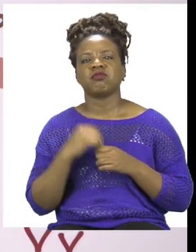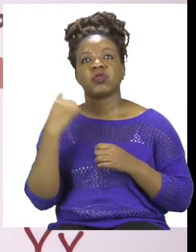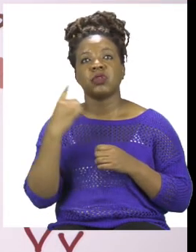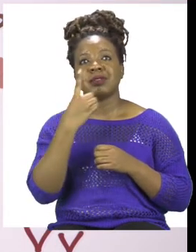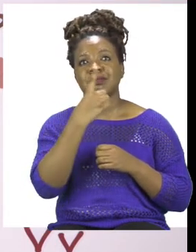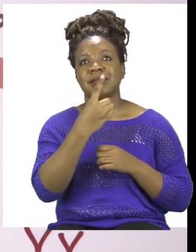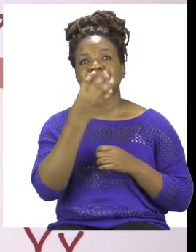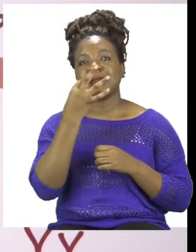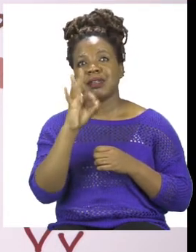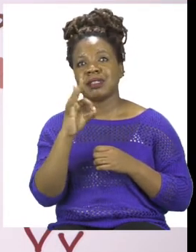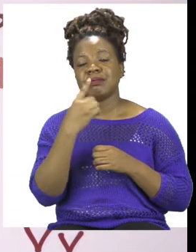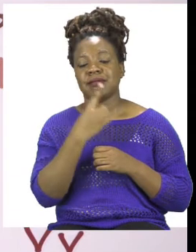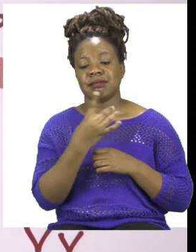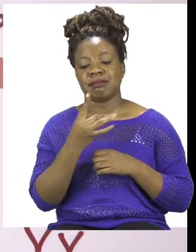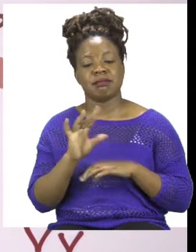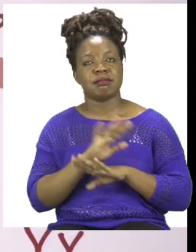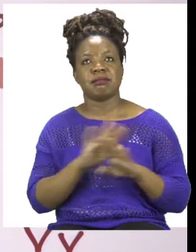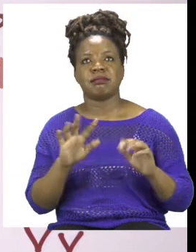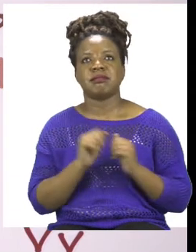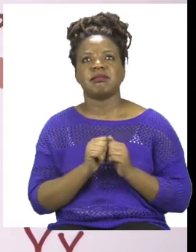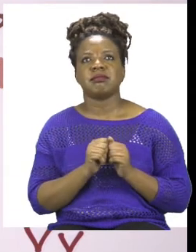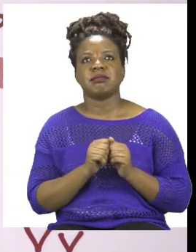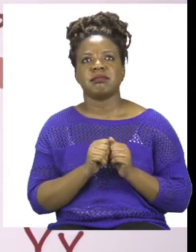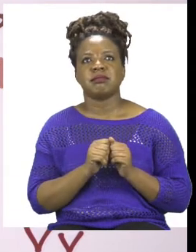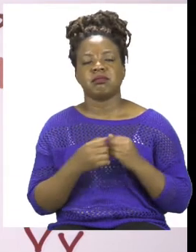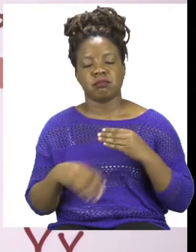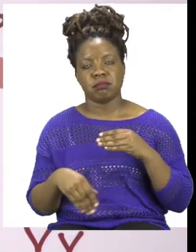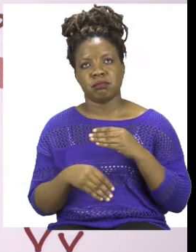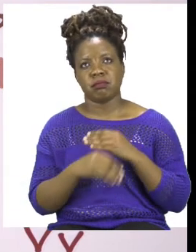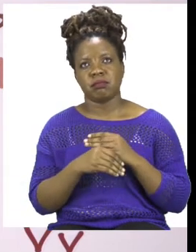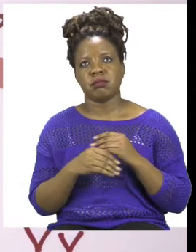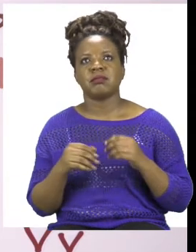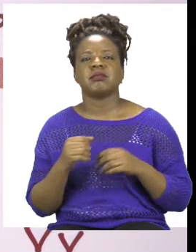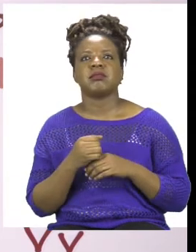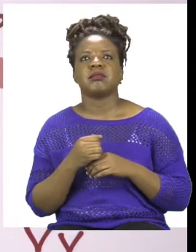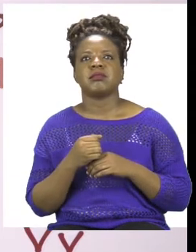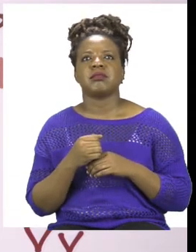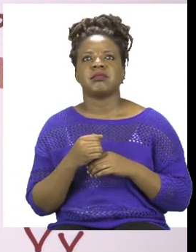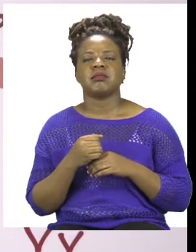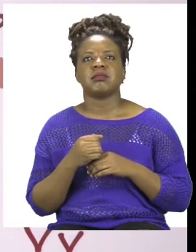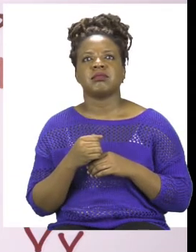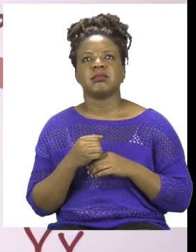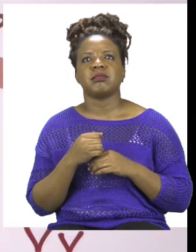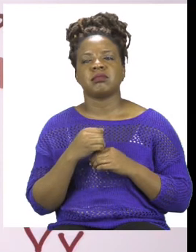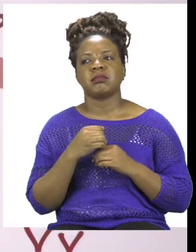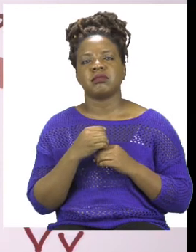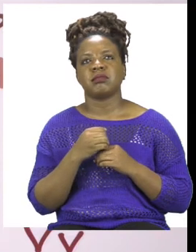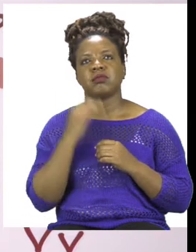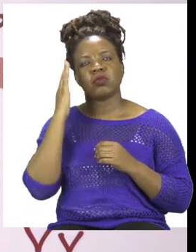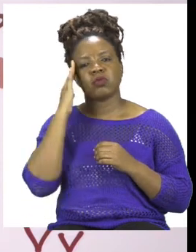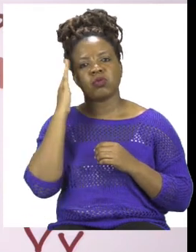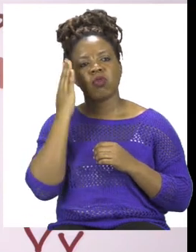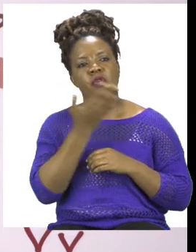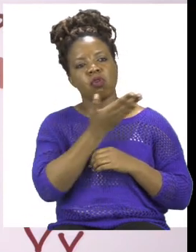girls and 18 boys. We need to add those two together to find out how many children came to the party